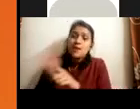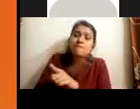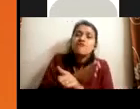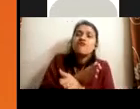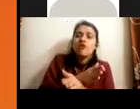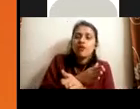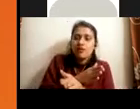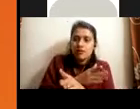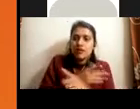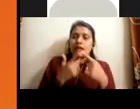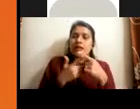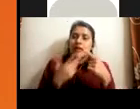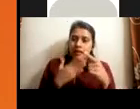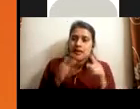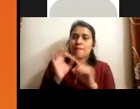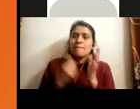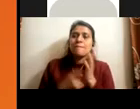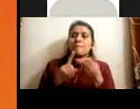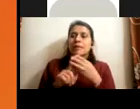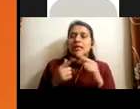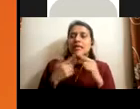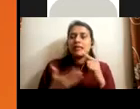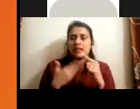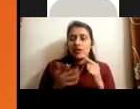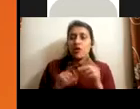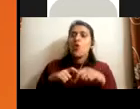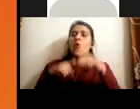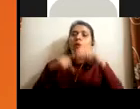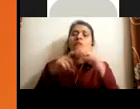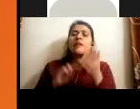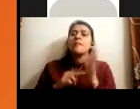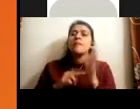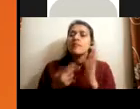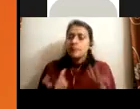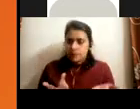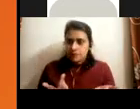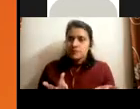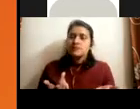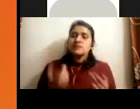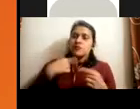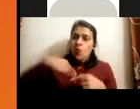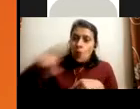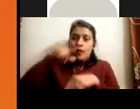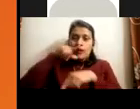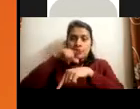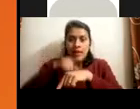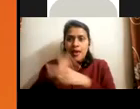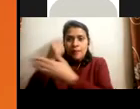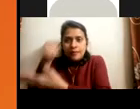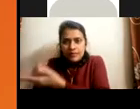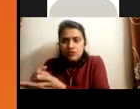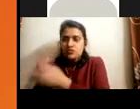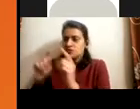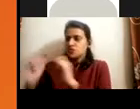an orientation of what the sector is, what is importance of quality coming in time, going on time. How does the shift work?